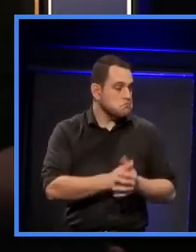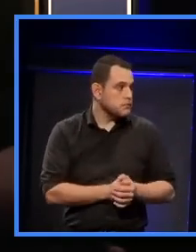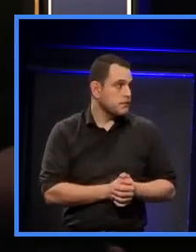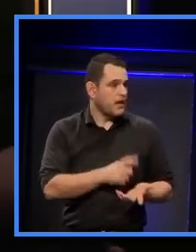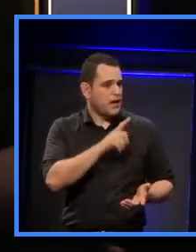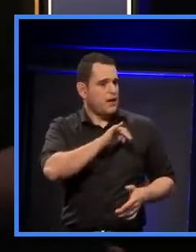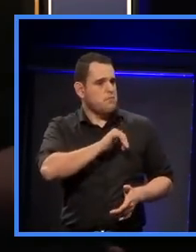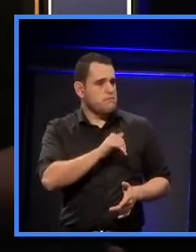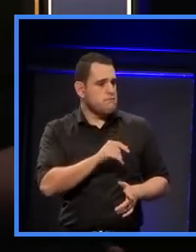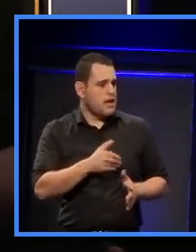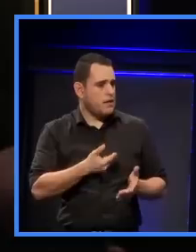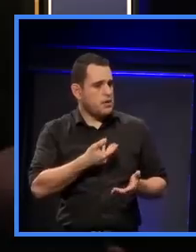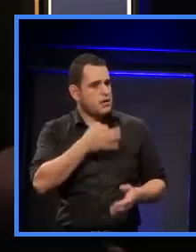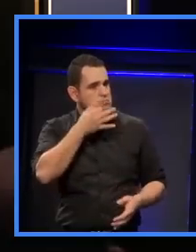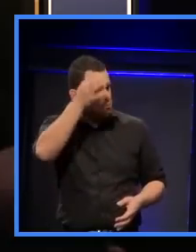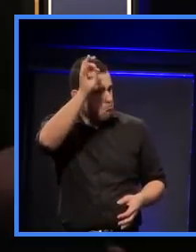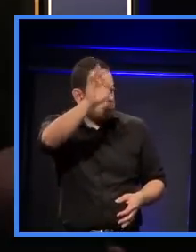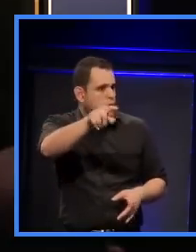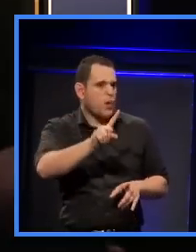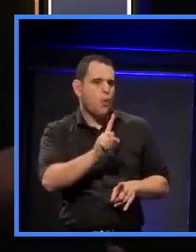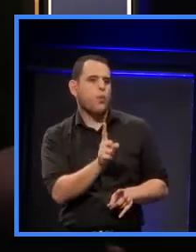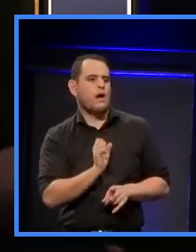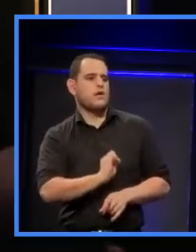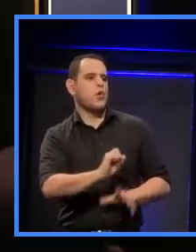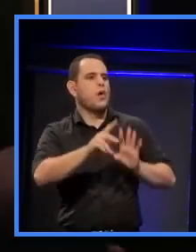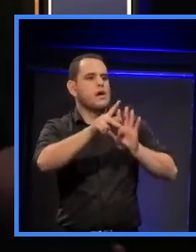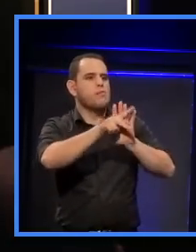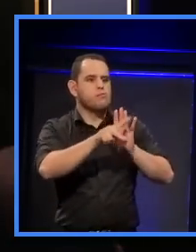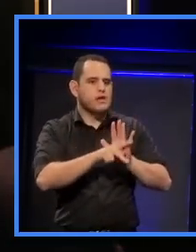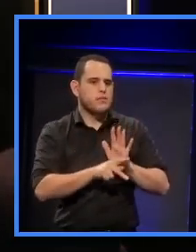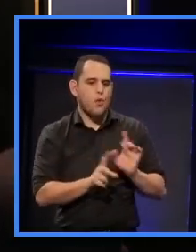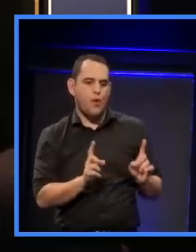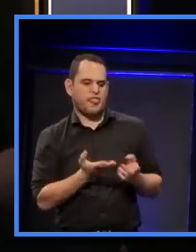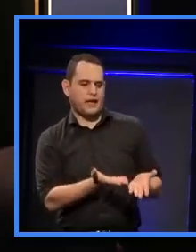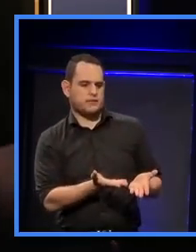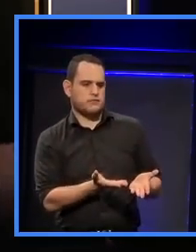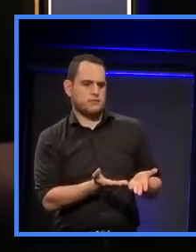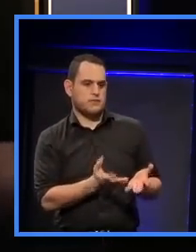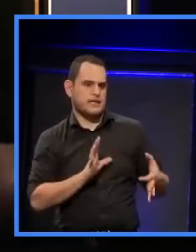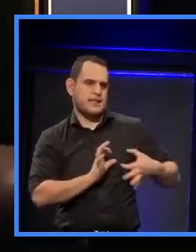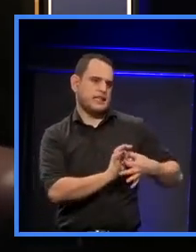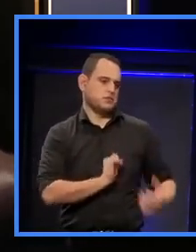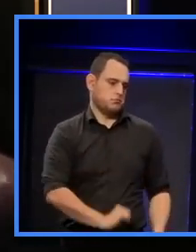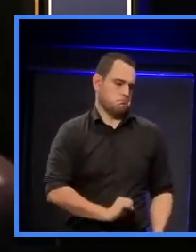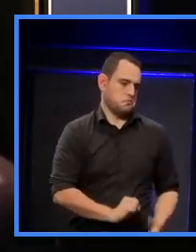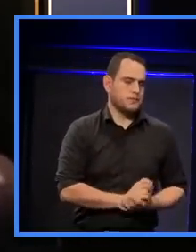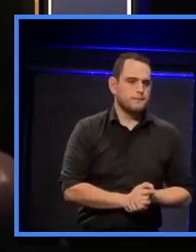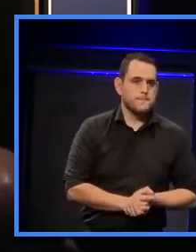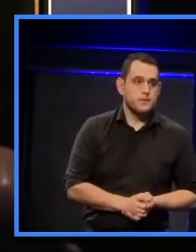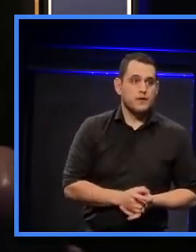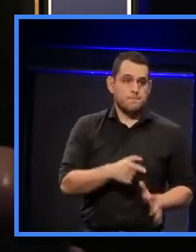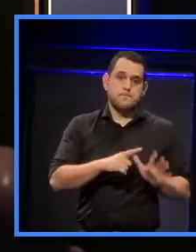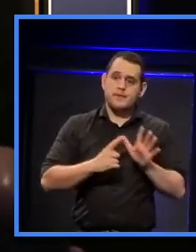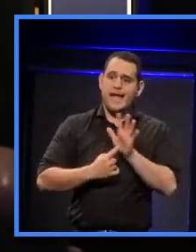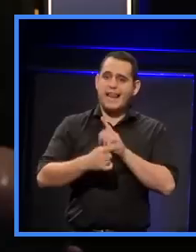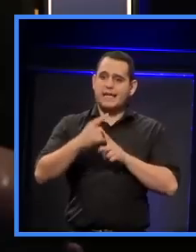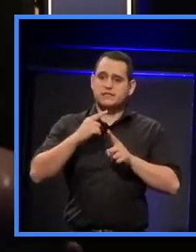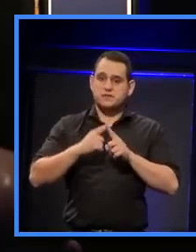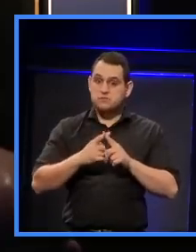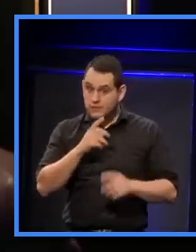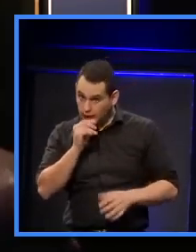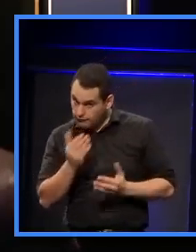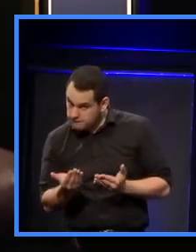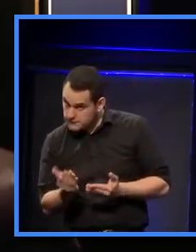what actually Tiaranga design principles are and what they mean so everybody understands what we're talking about. So, Alex, do you mind going